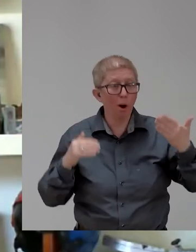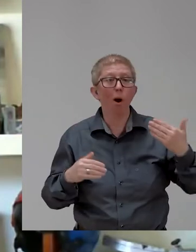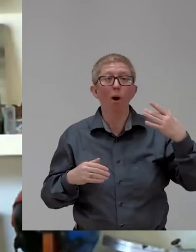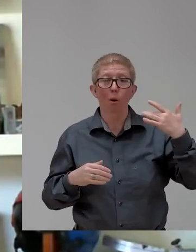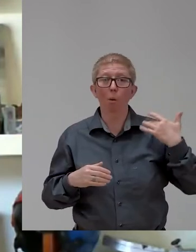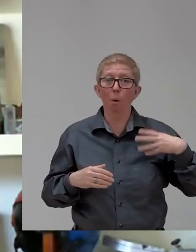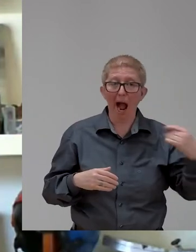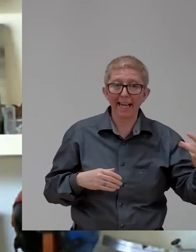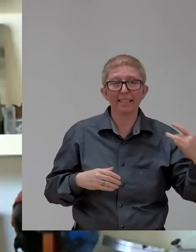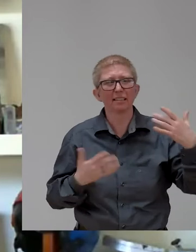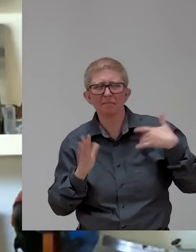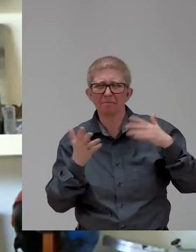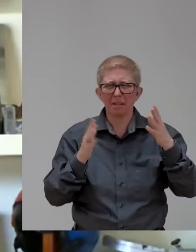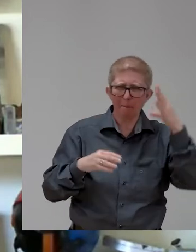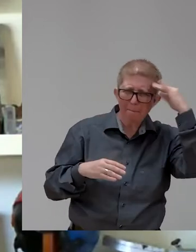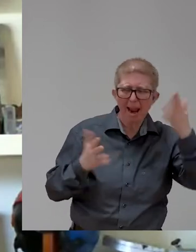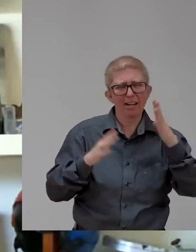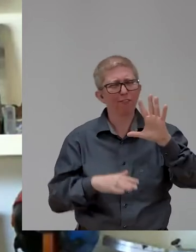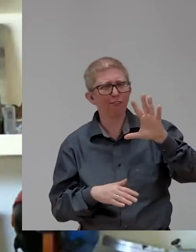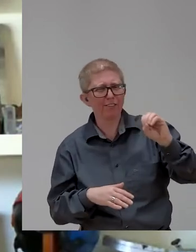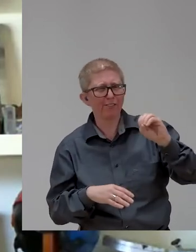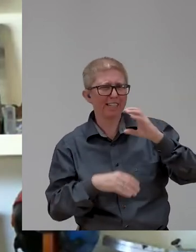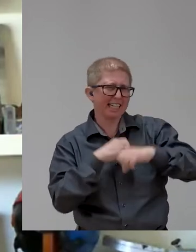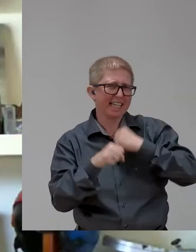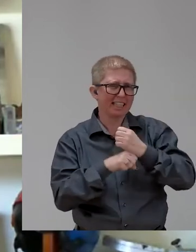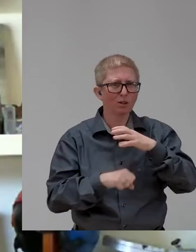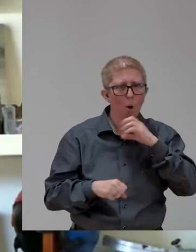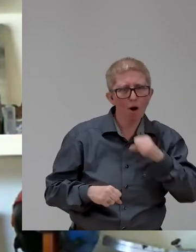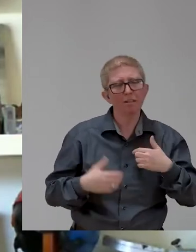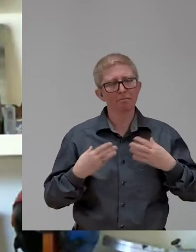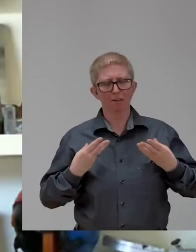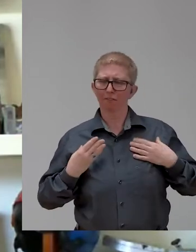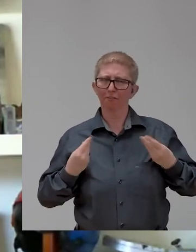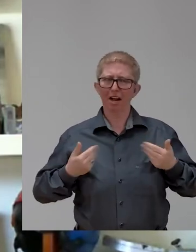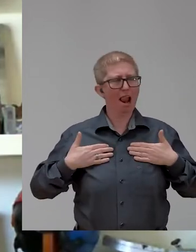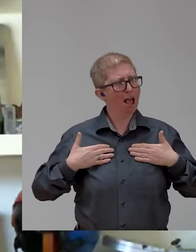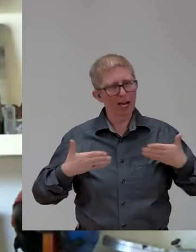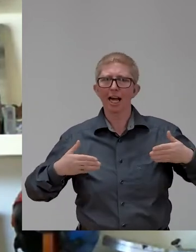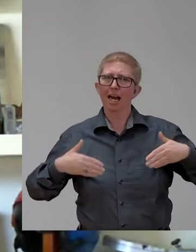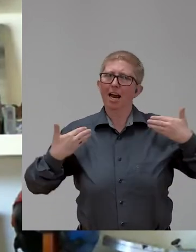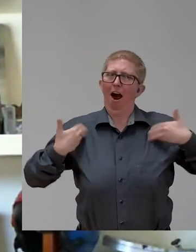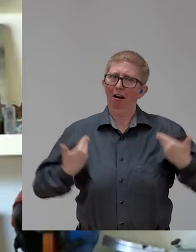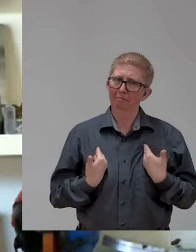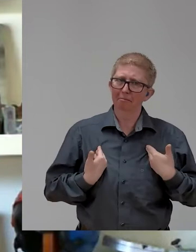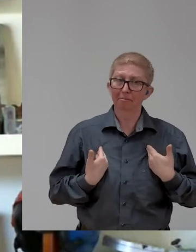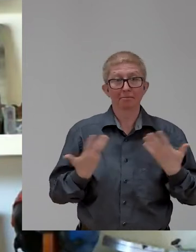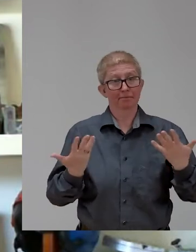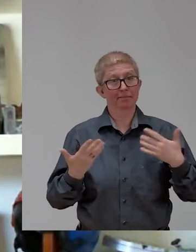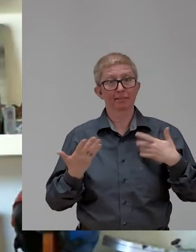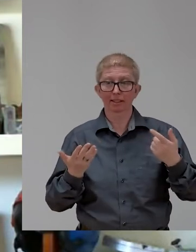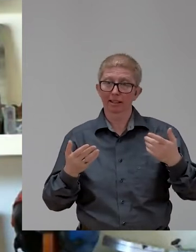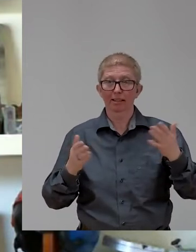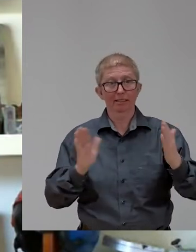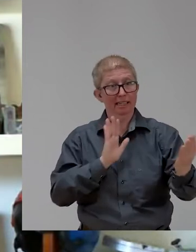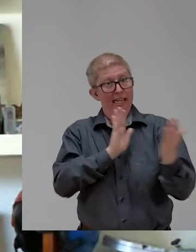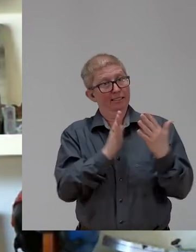I'm in the 50s. But I feel young and a great challenges ahead of us. But I,